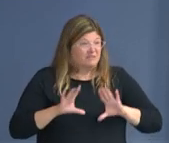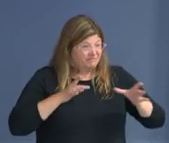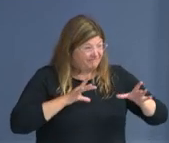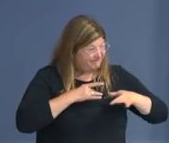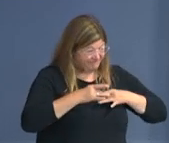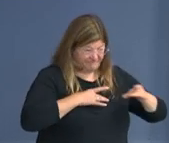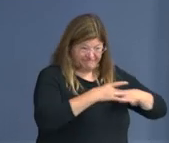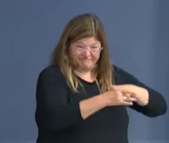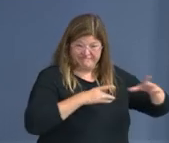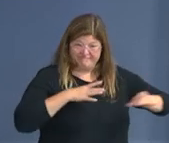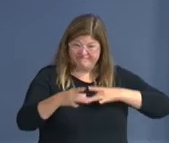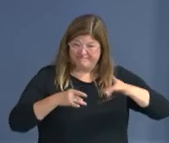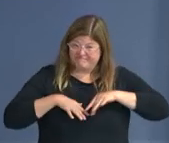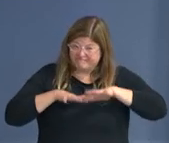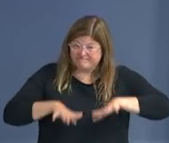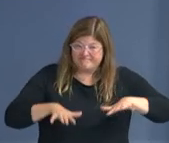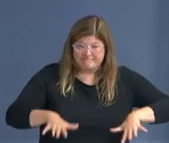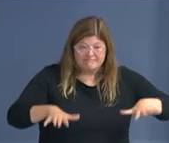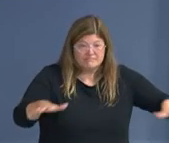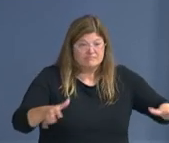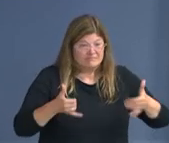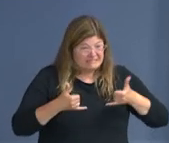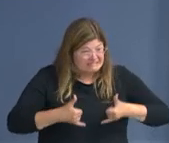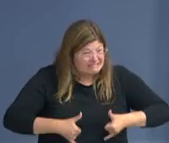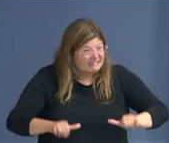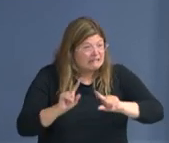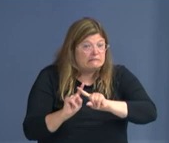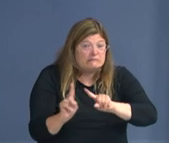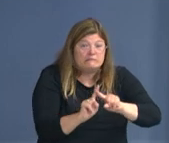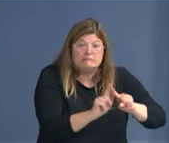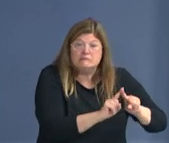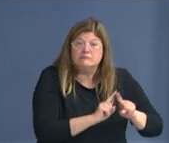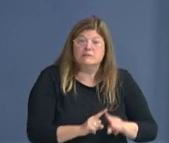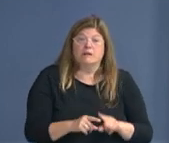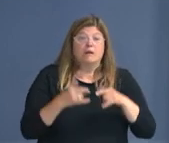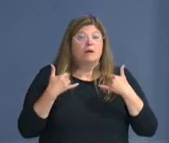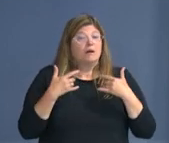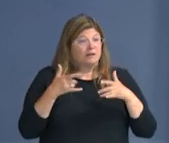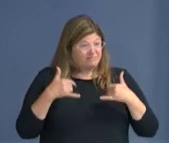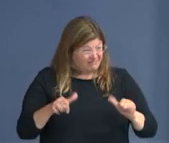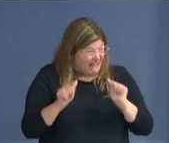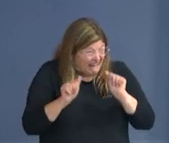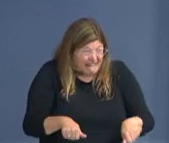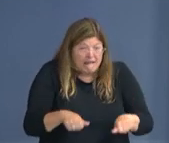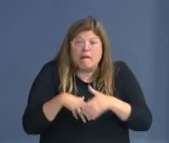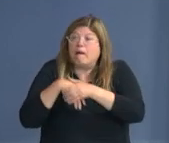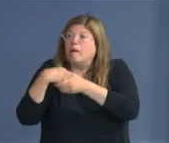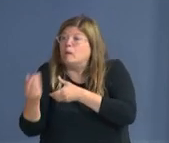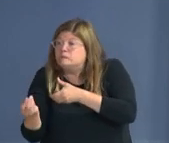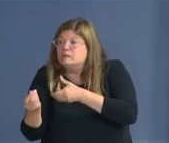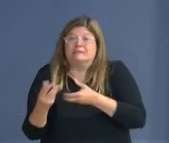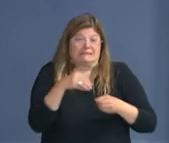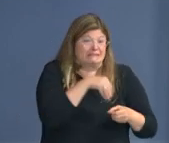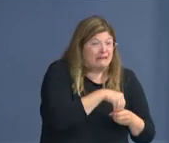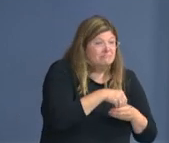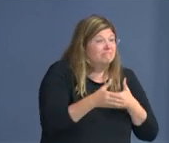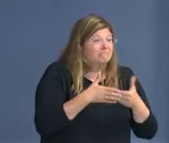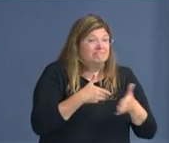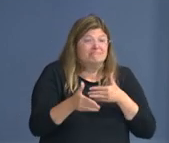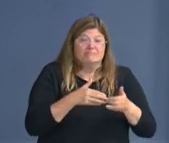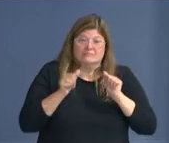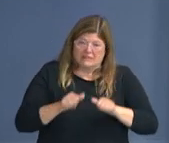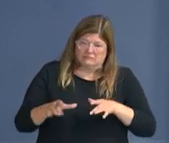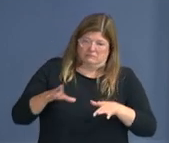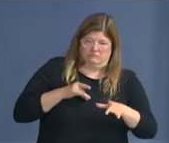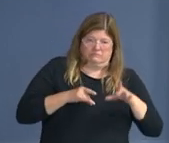in any of your activities. So today we announced 35 new cases,